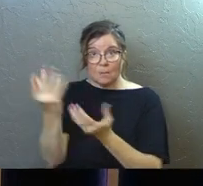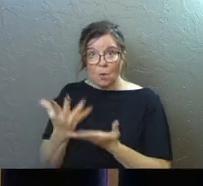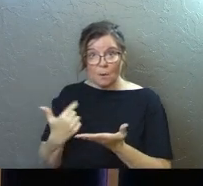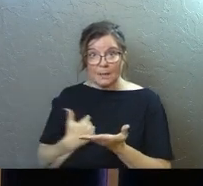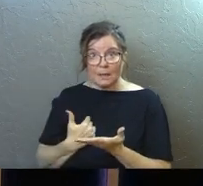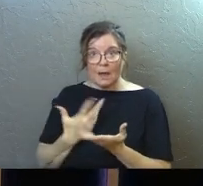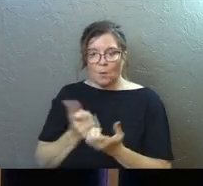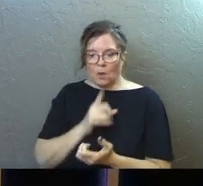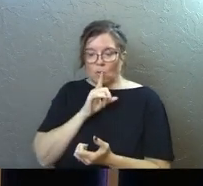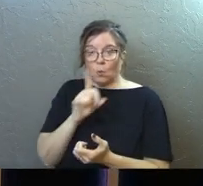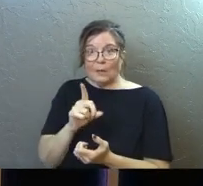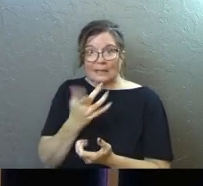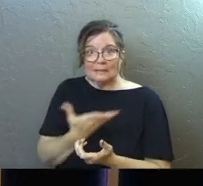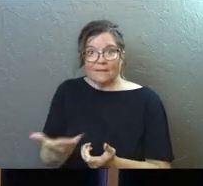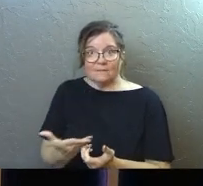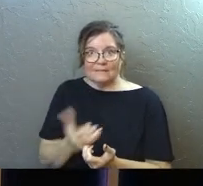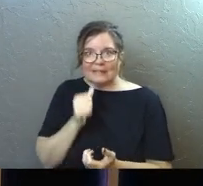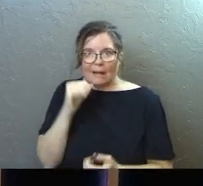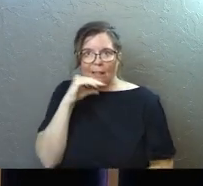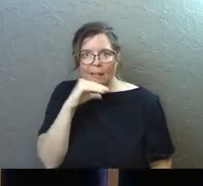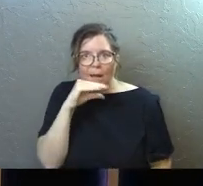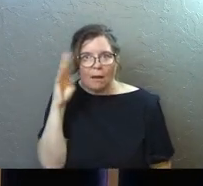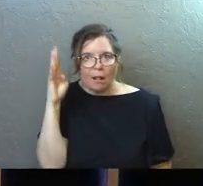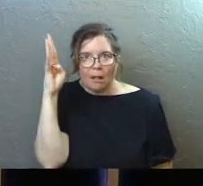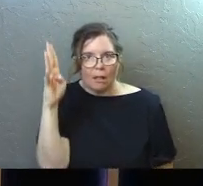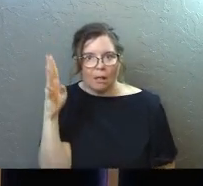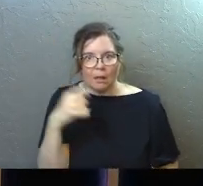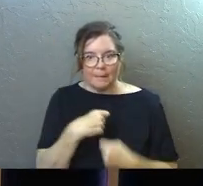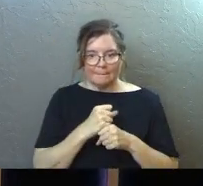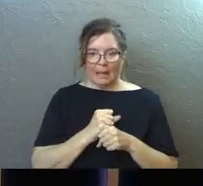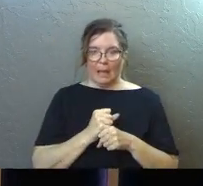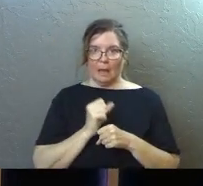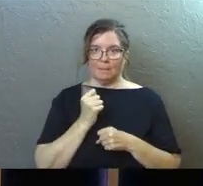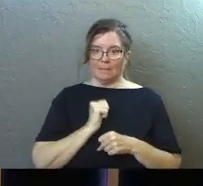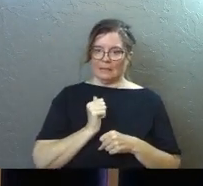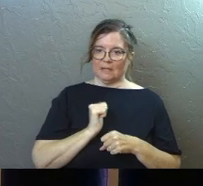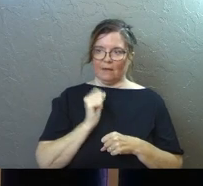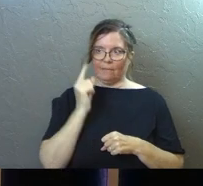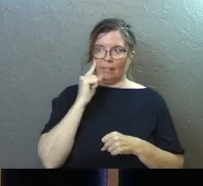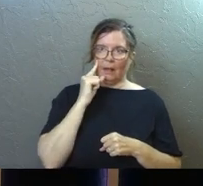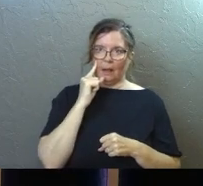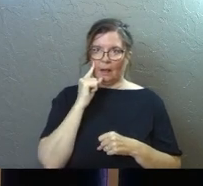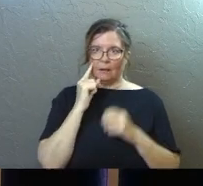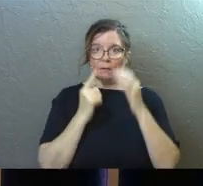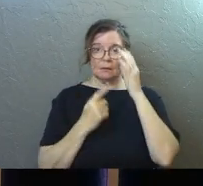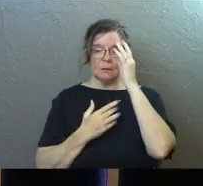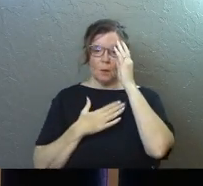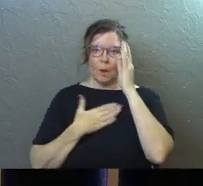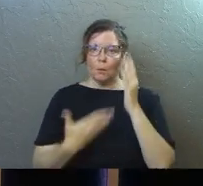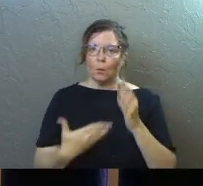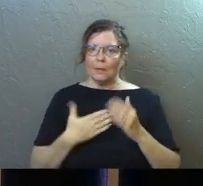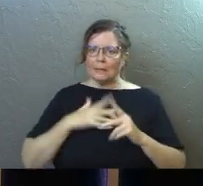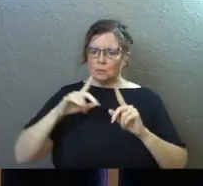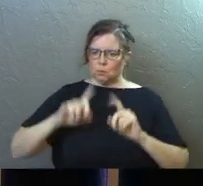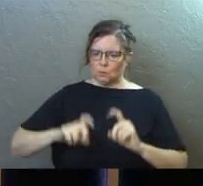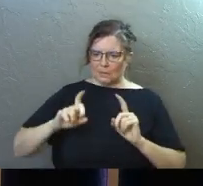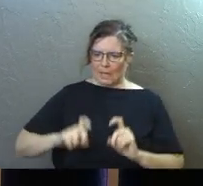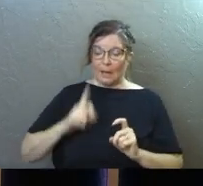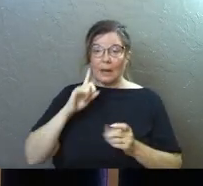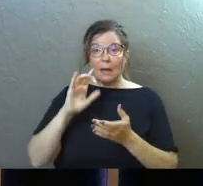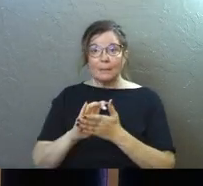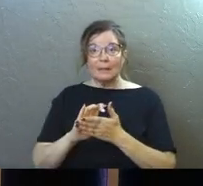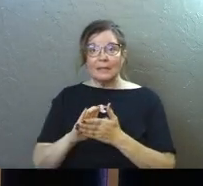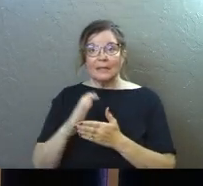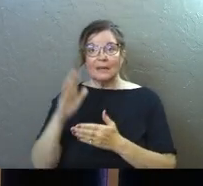I want the real stuff. I don't want anything manufactured at all. So I'm willing to test it, and I believe God